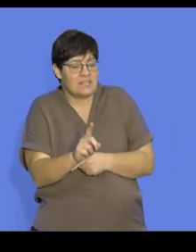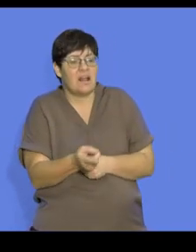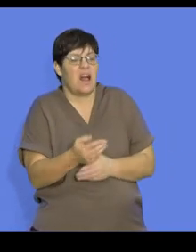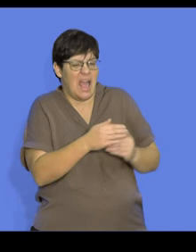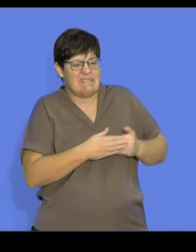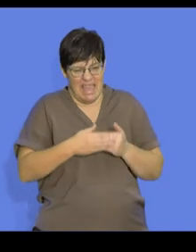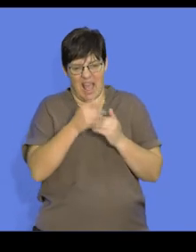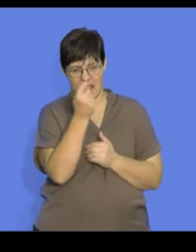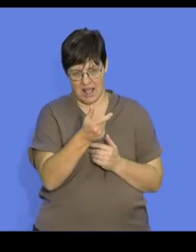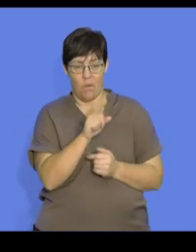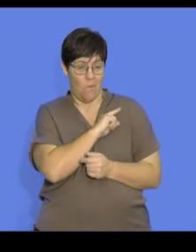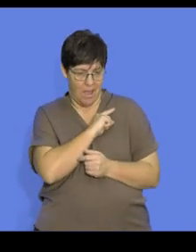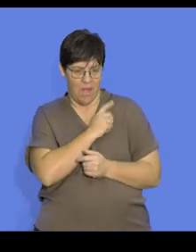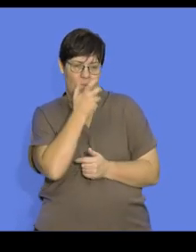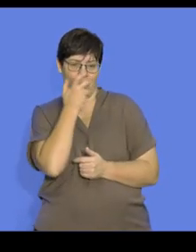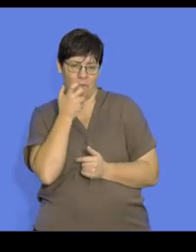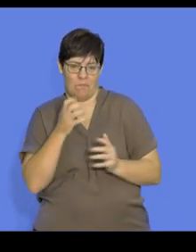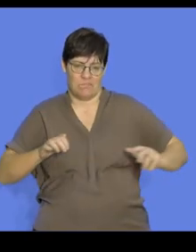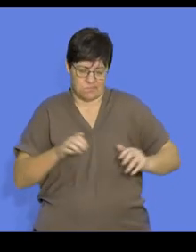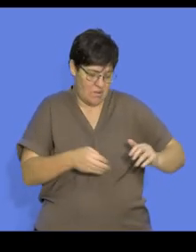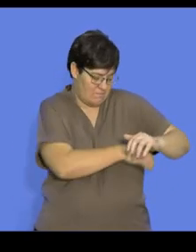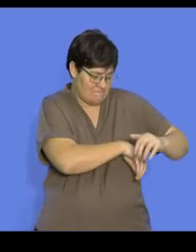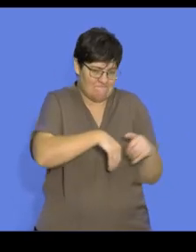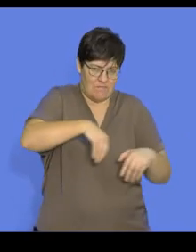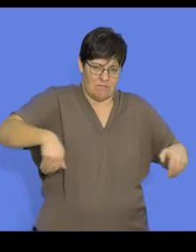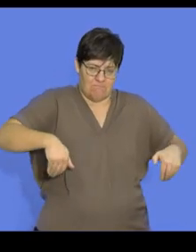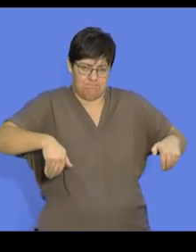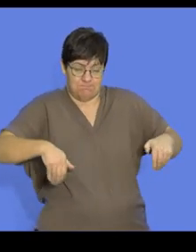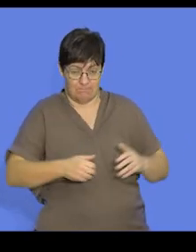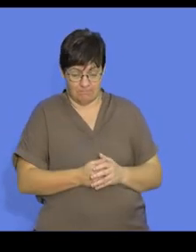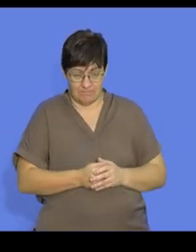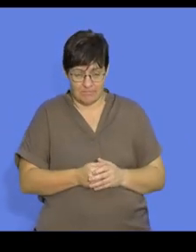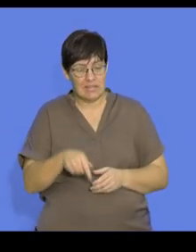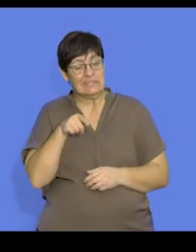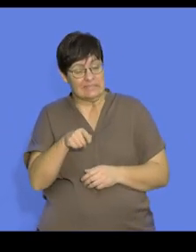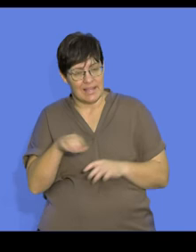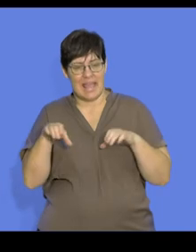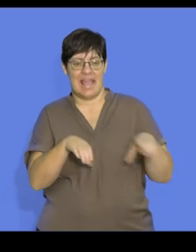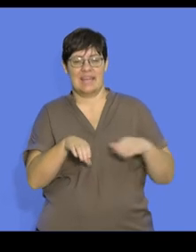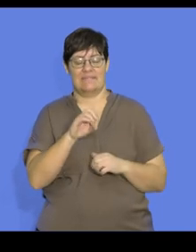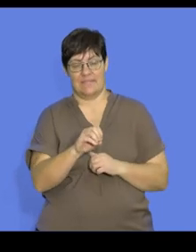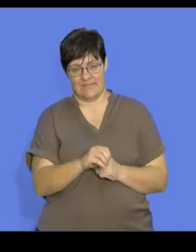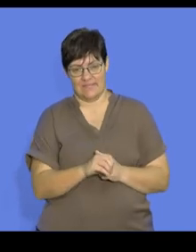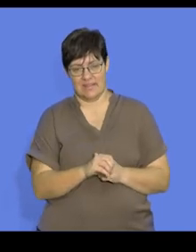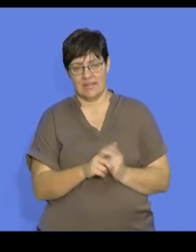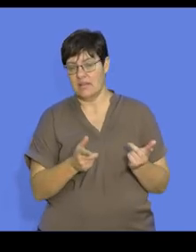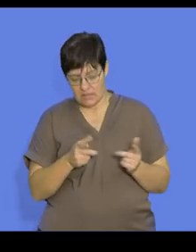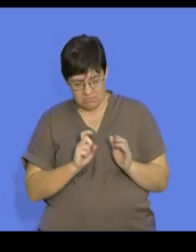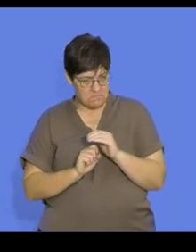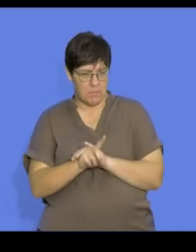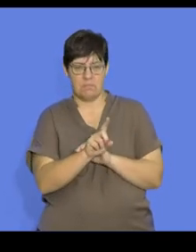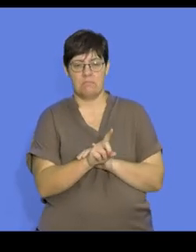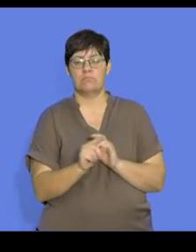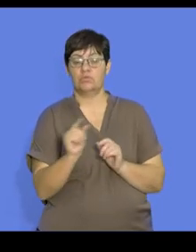amount of parental care in terms of heat that allows the chicks to develop. The chicks are immediately active and leave the nest